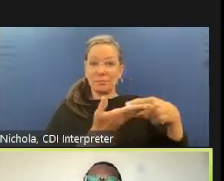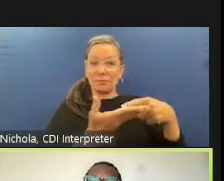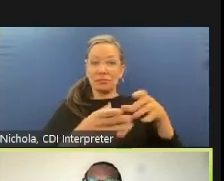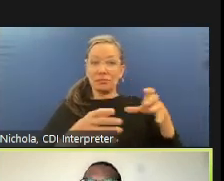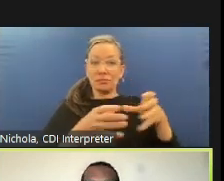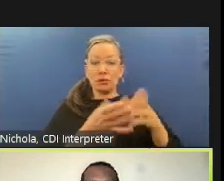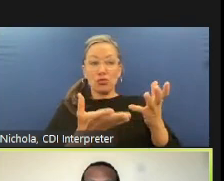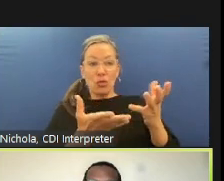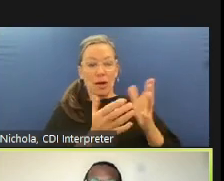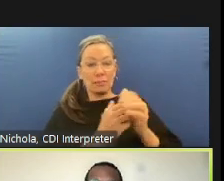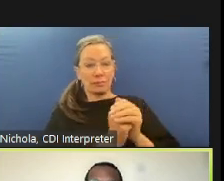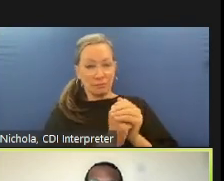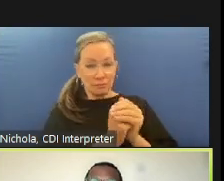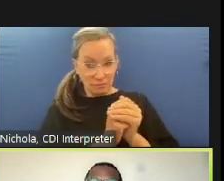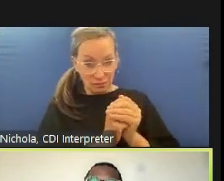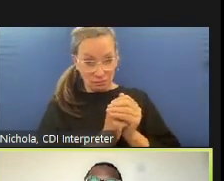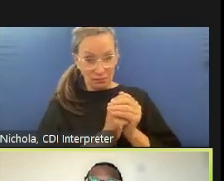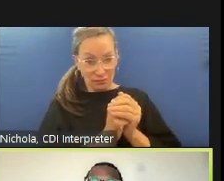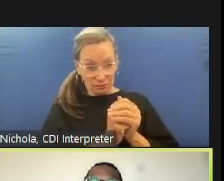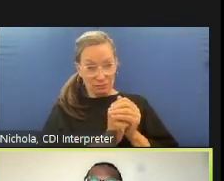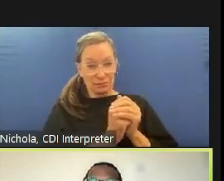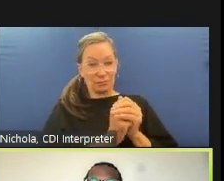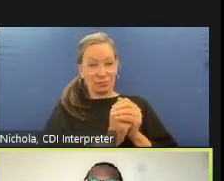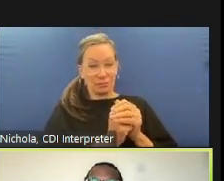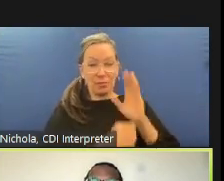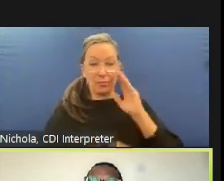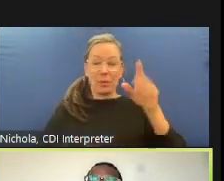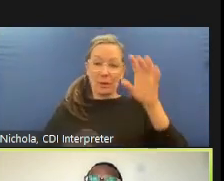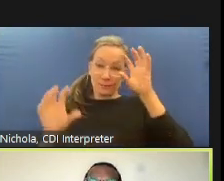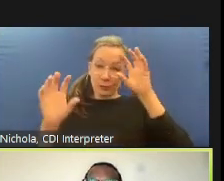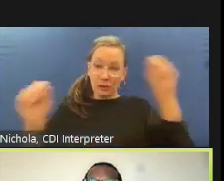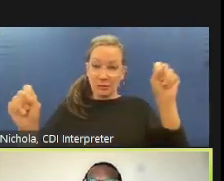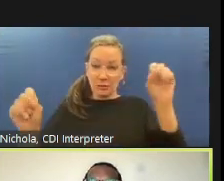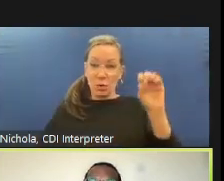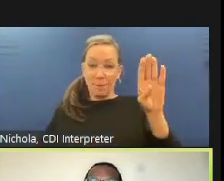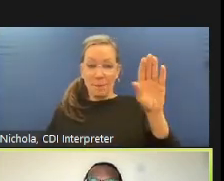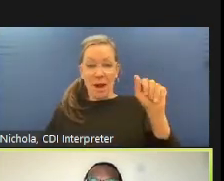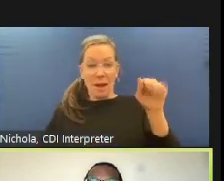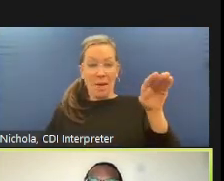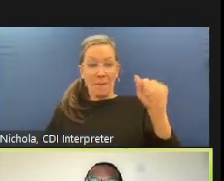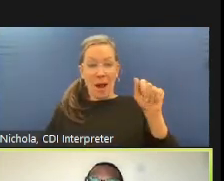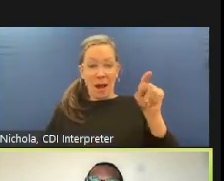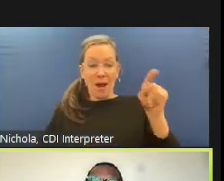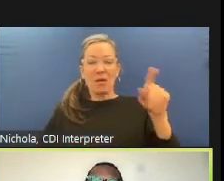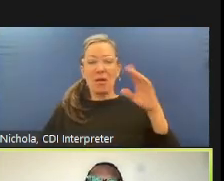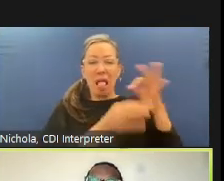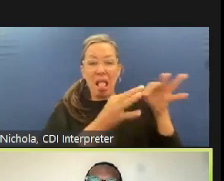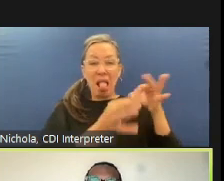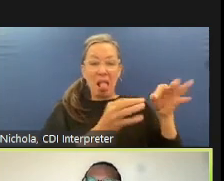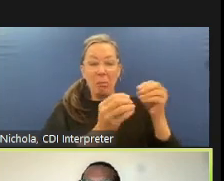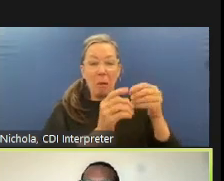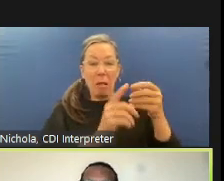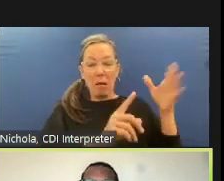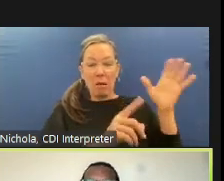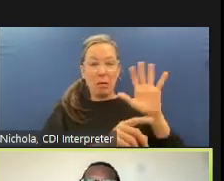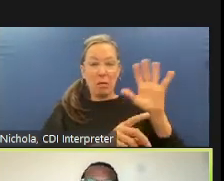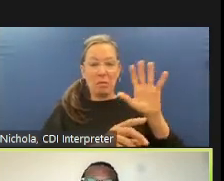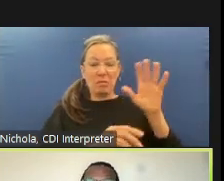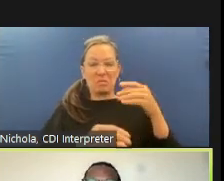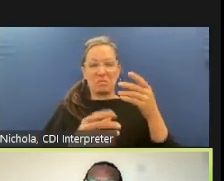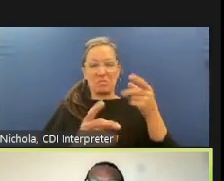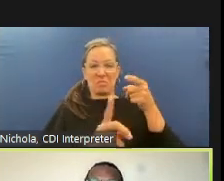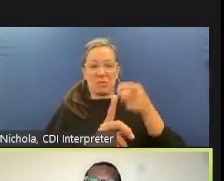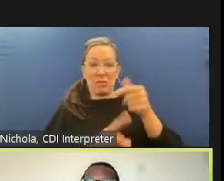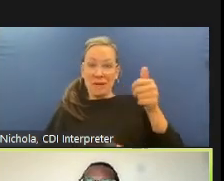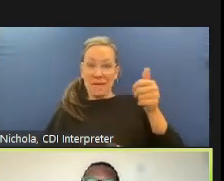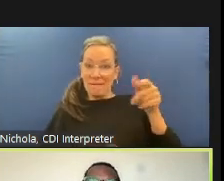um which i won't go into the details but it brought together a range of stakeholders from activists from black